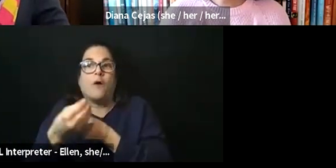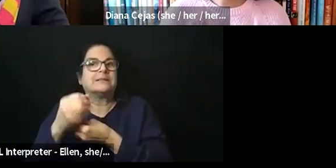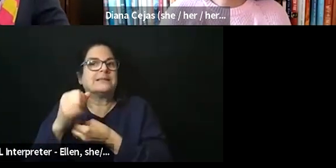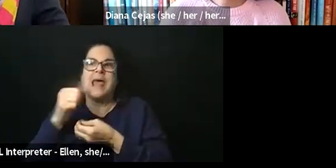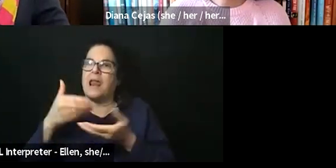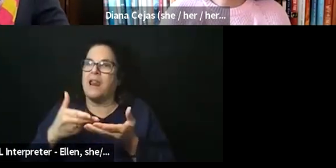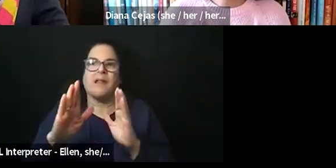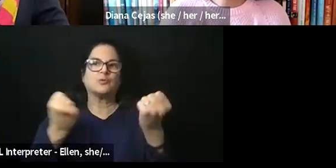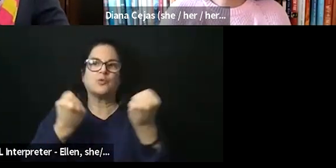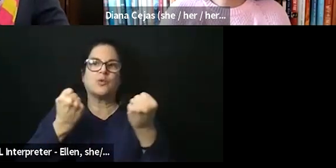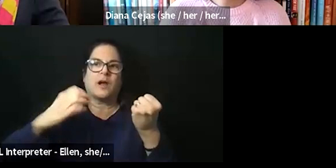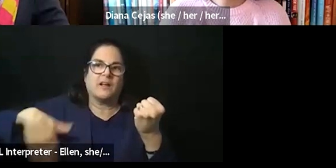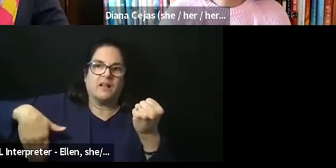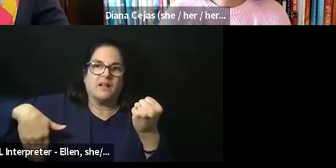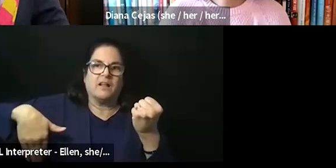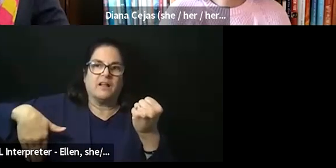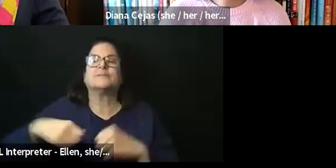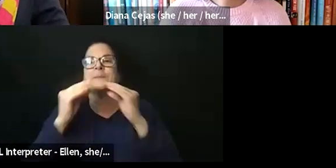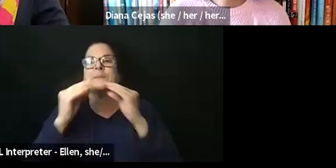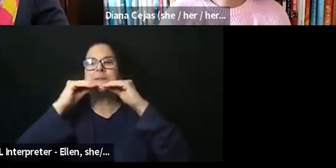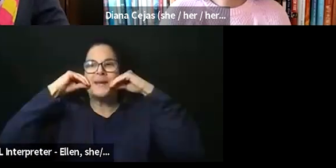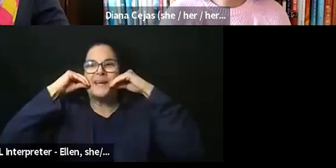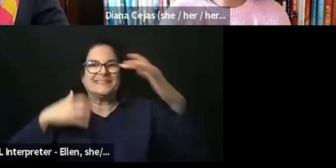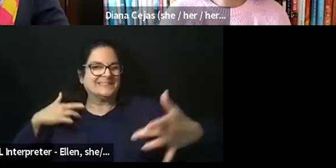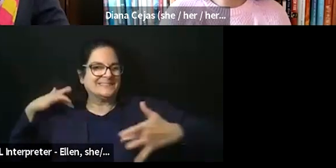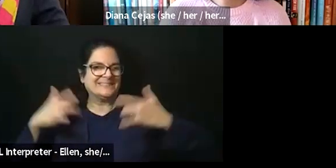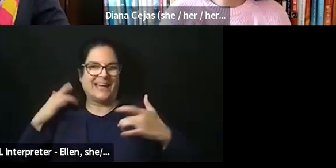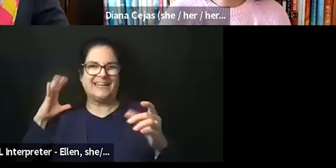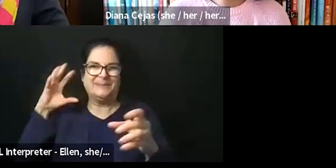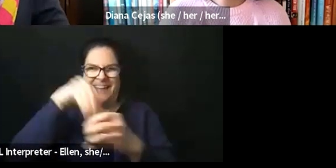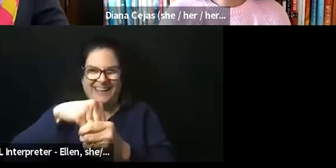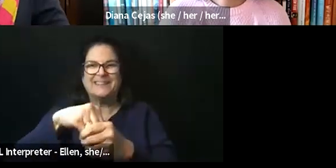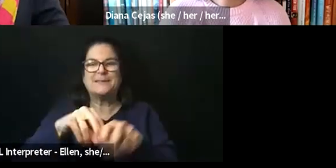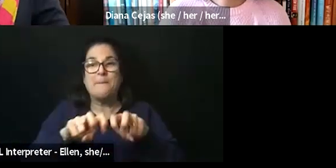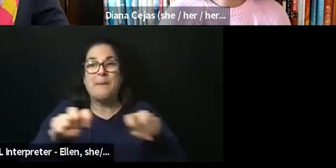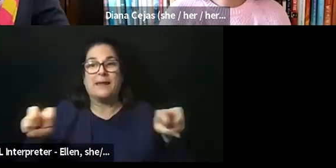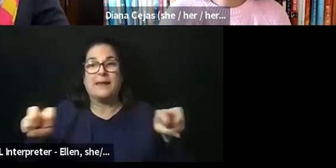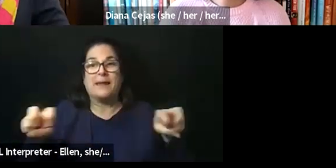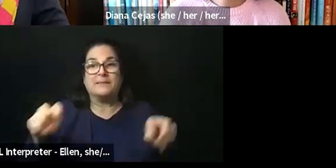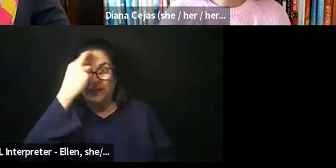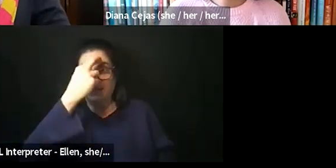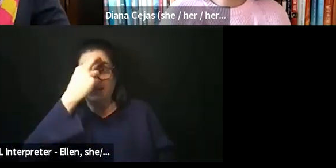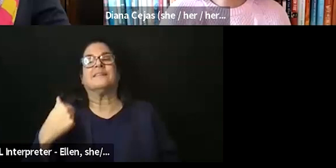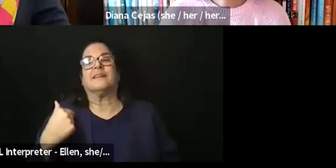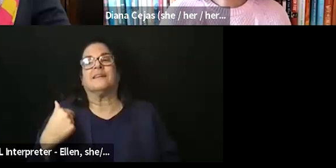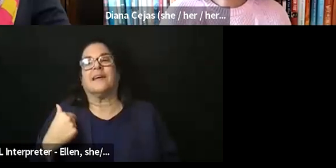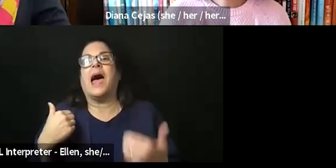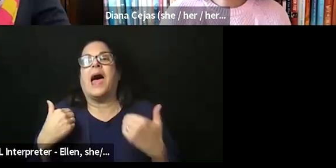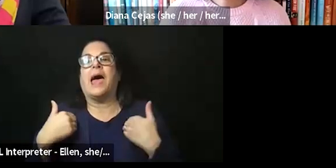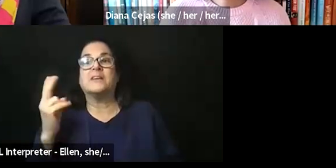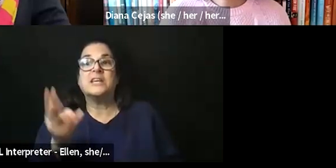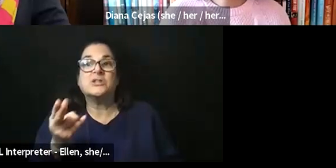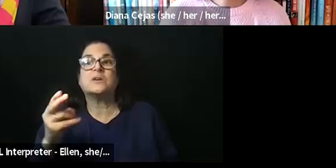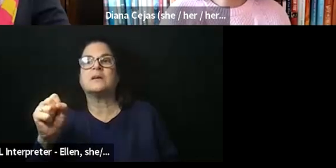And I am smiling and excited to be on this panel. And my reason for being on the panel is I have a history of spina bifida.